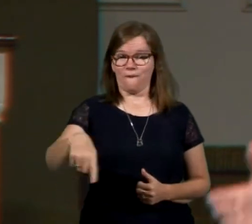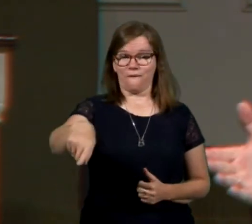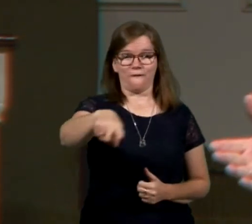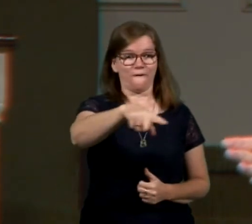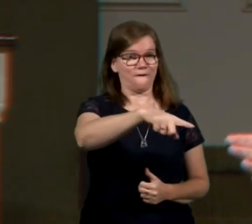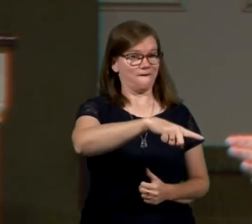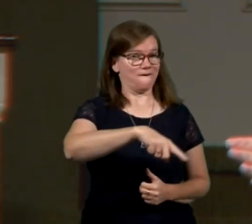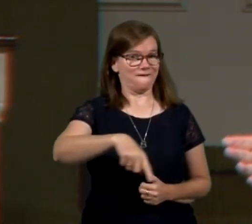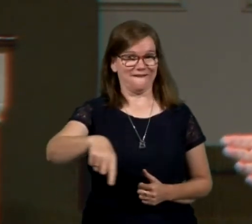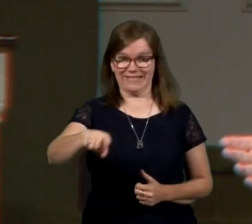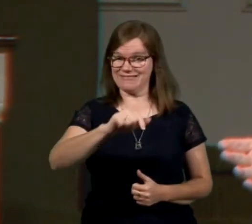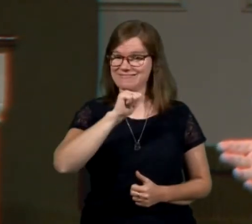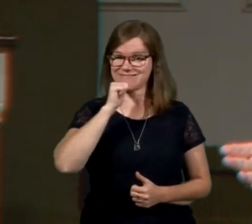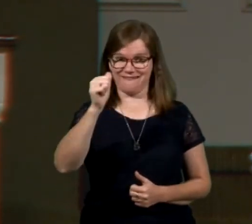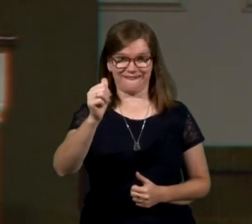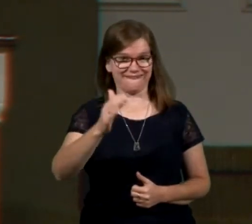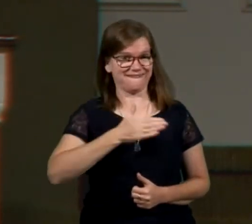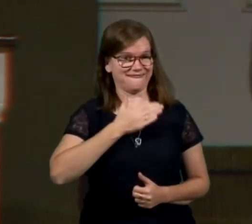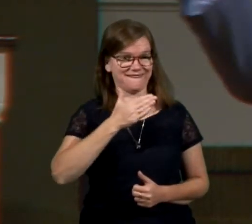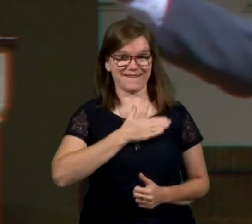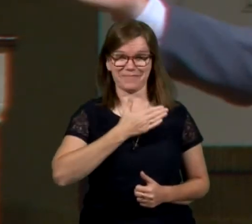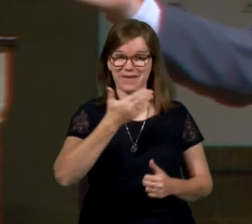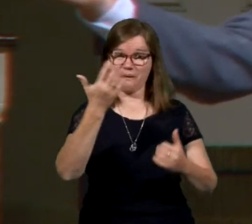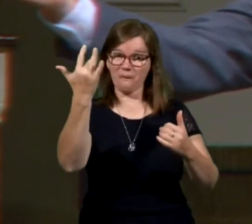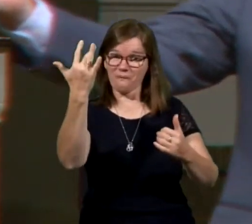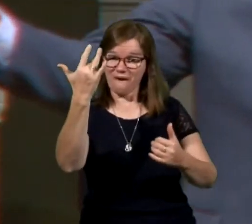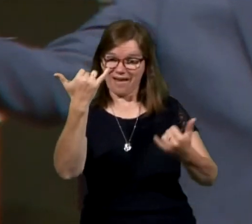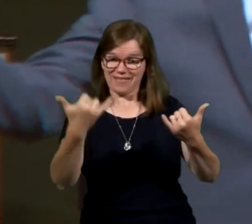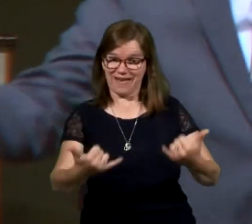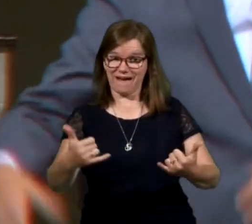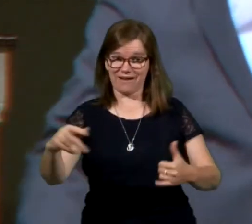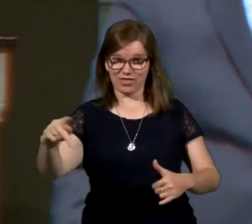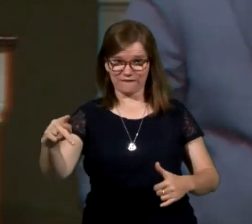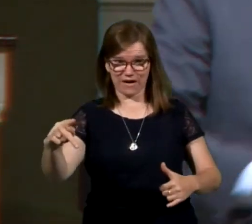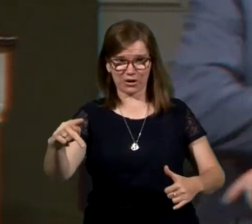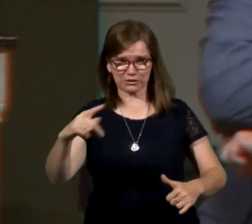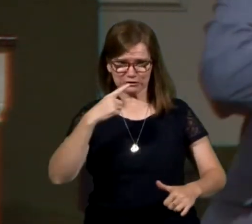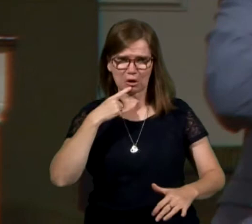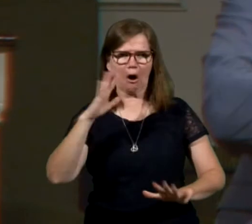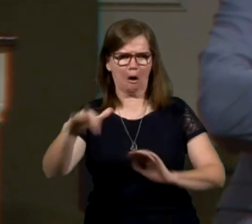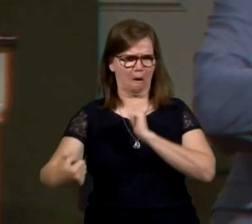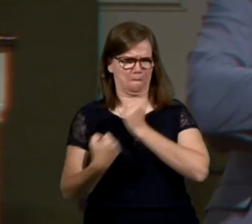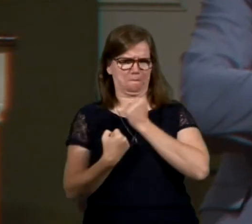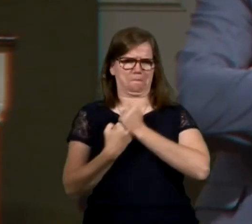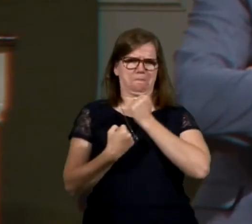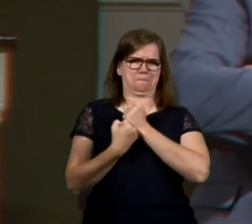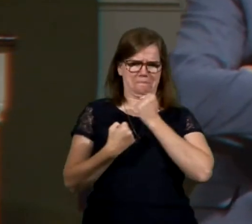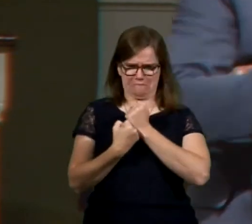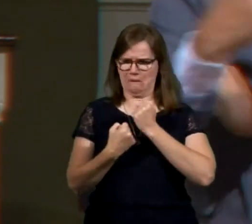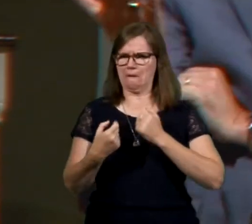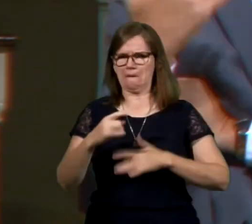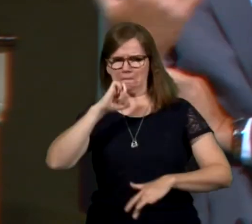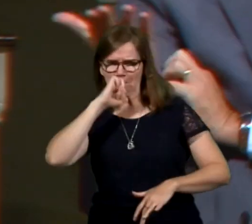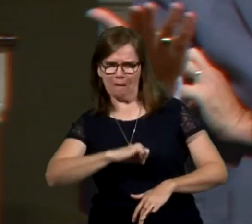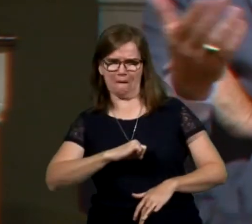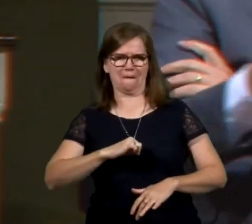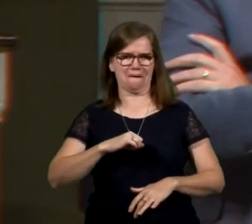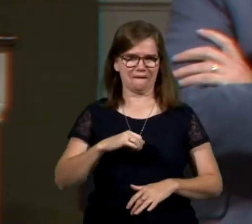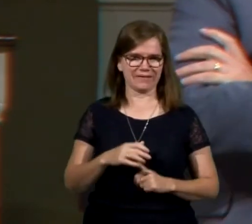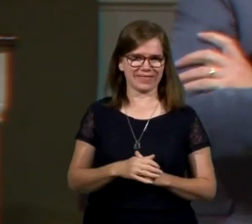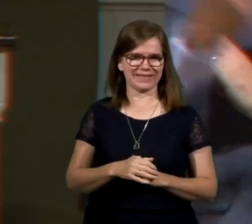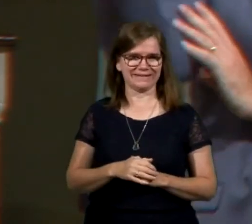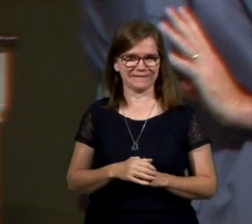now half of the room of Pharisees, and they're like saying, well, he's a good guy. I love that guy. You know, he's one of us.